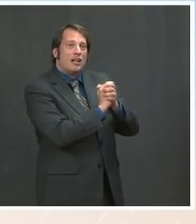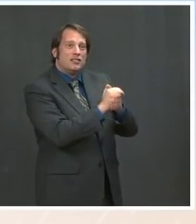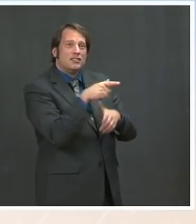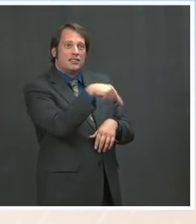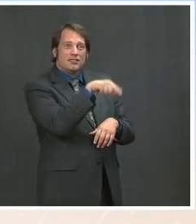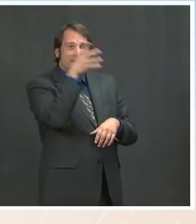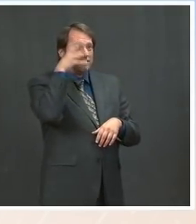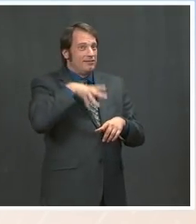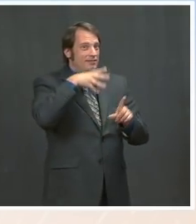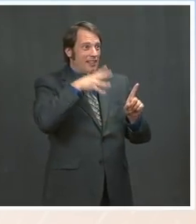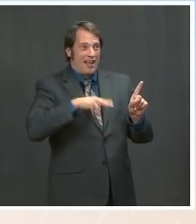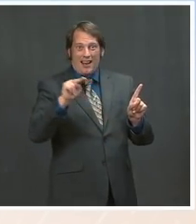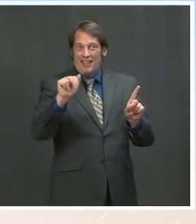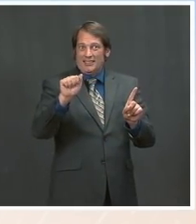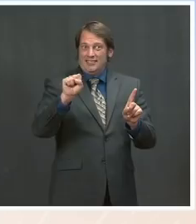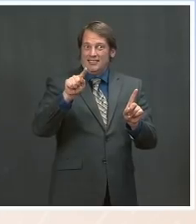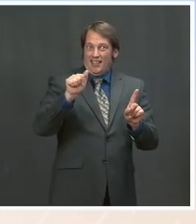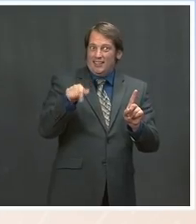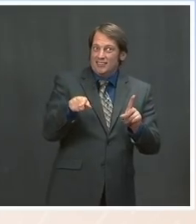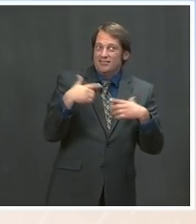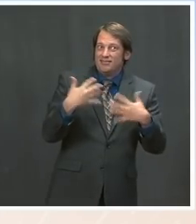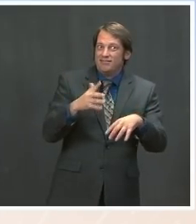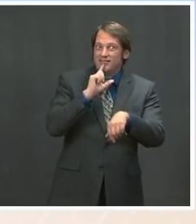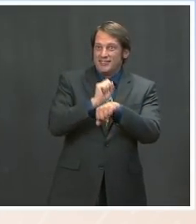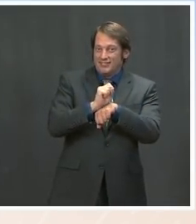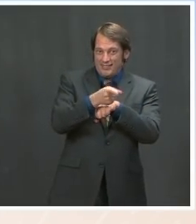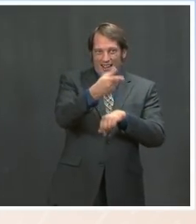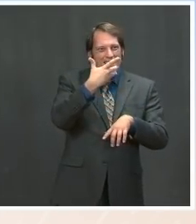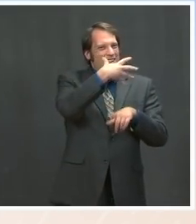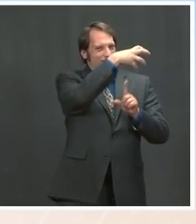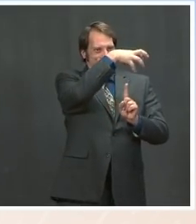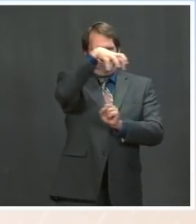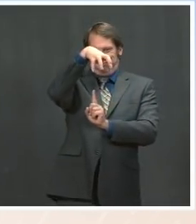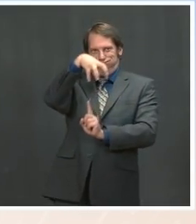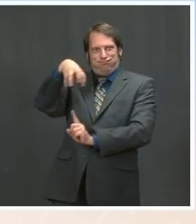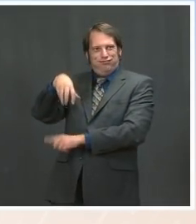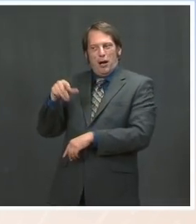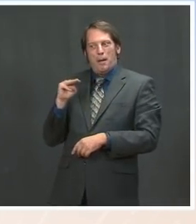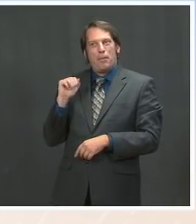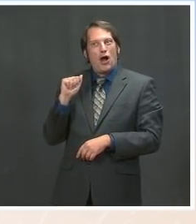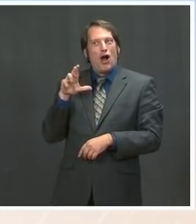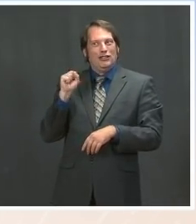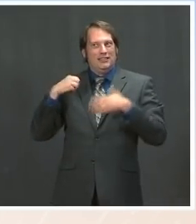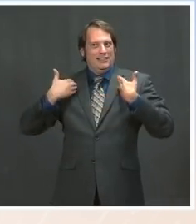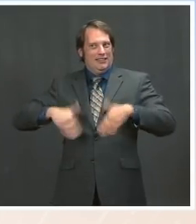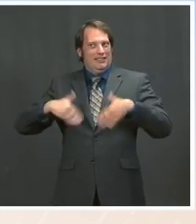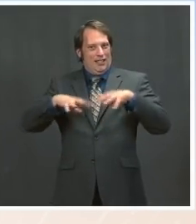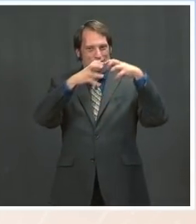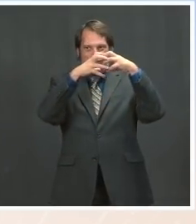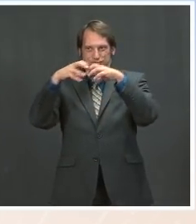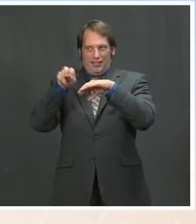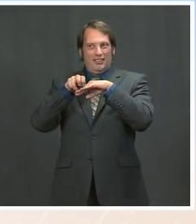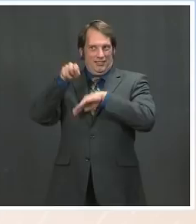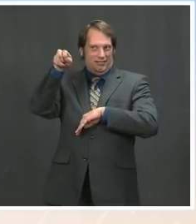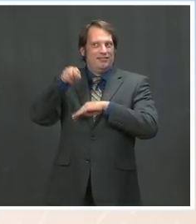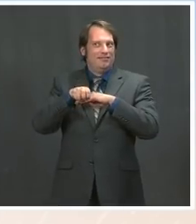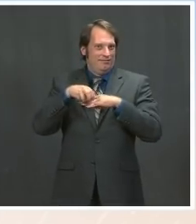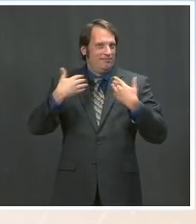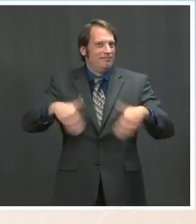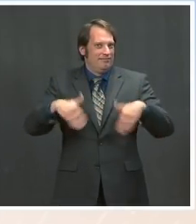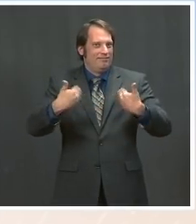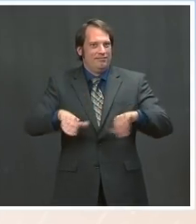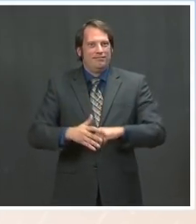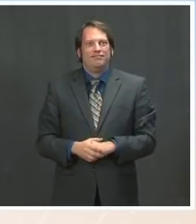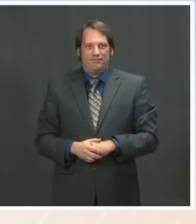for yet again making history in outer space. The Space Agency's aptly named Ingenuity Helicopter lifted off of Mars